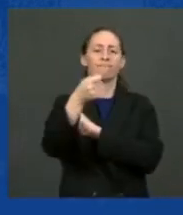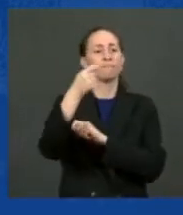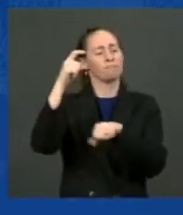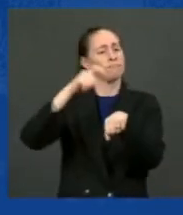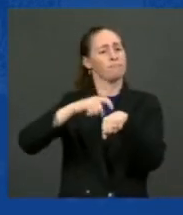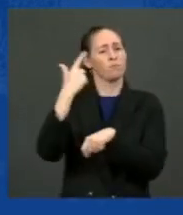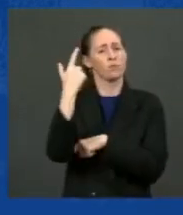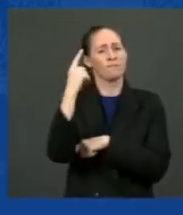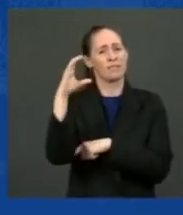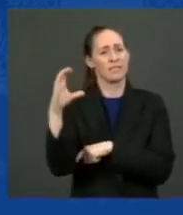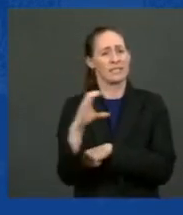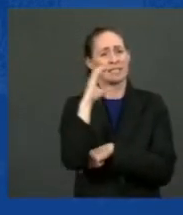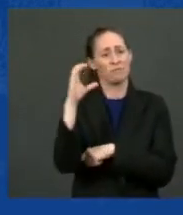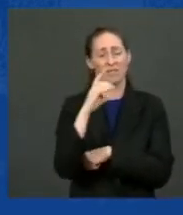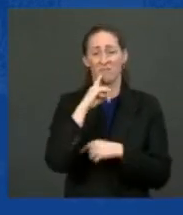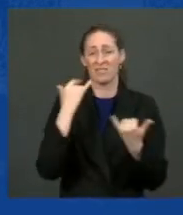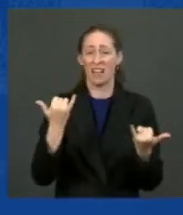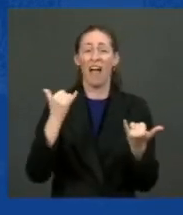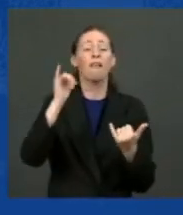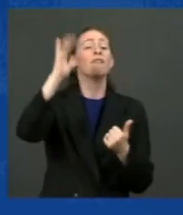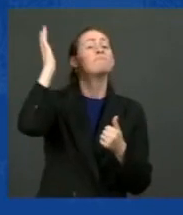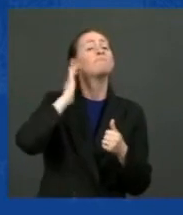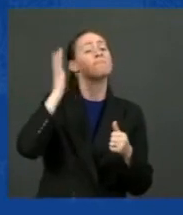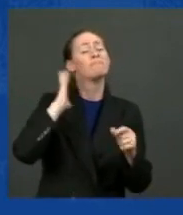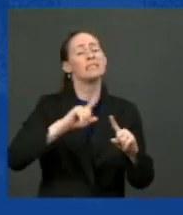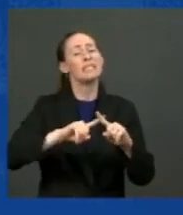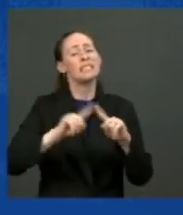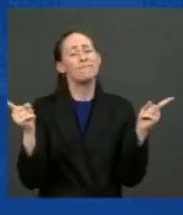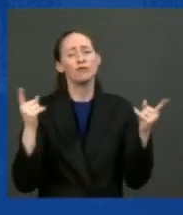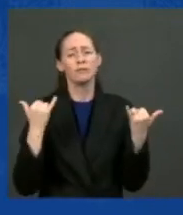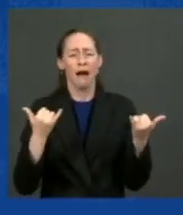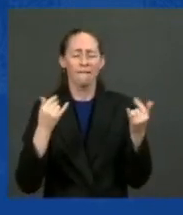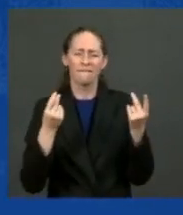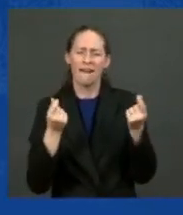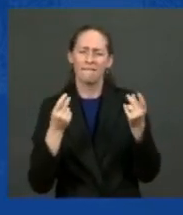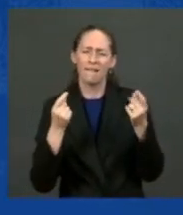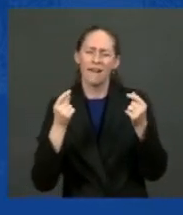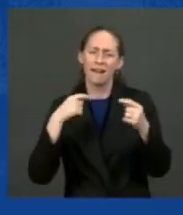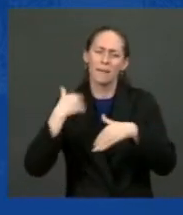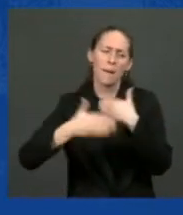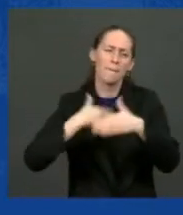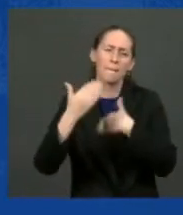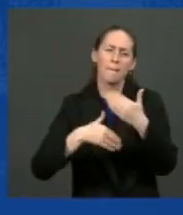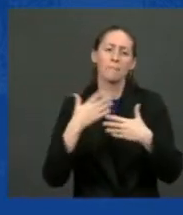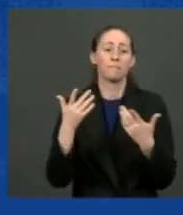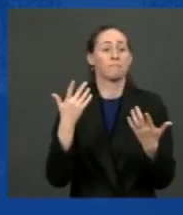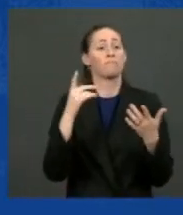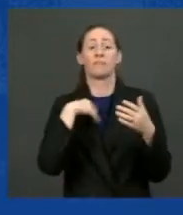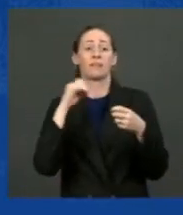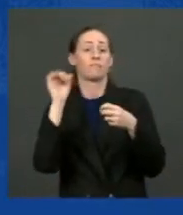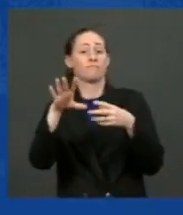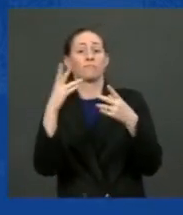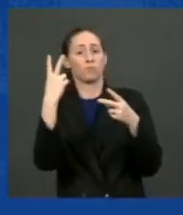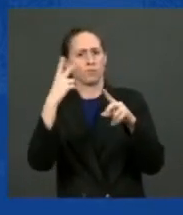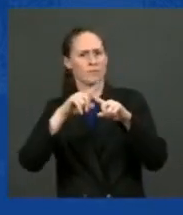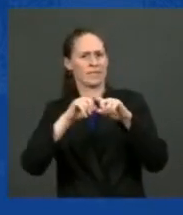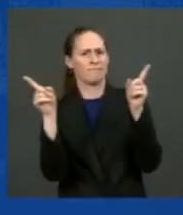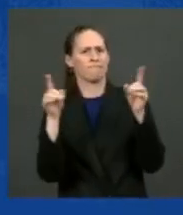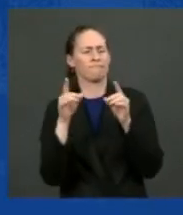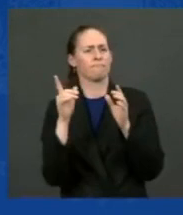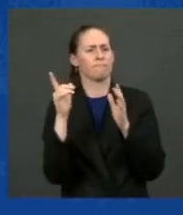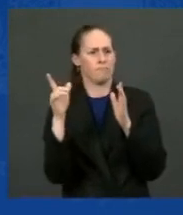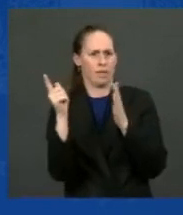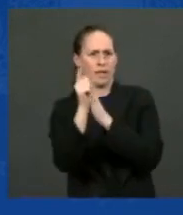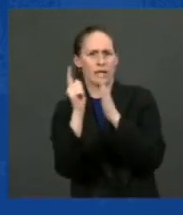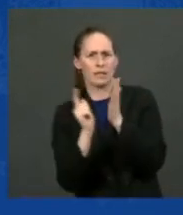Things are changing incredibly quickly. That's why I propose two critical pieces of legislation being debated